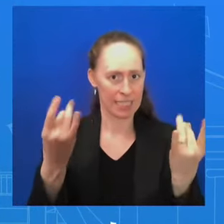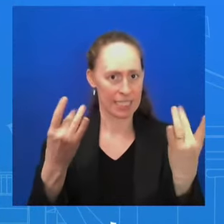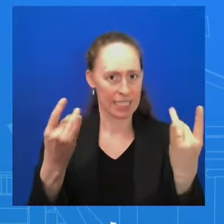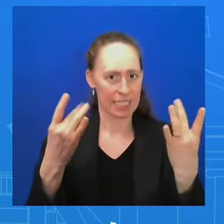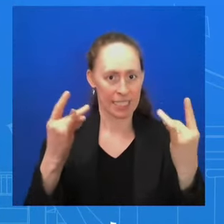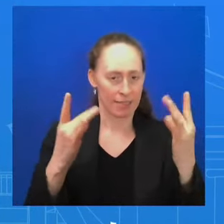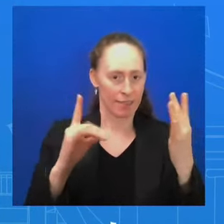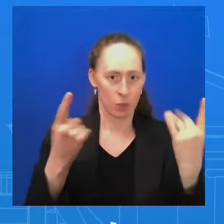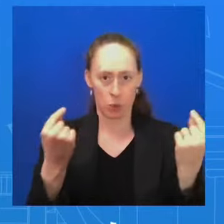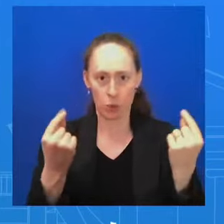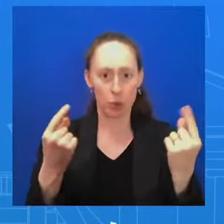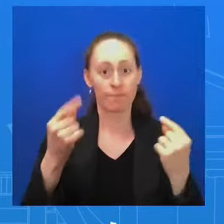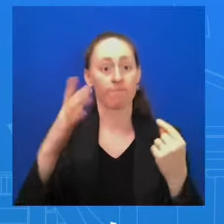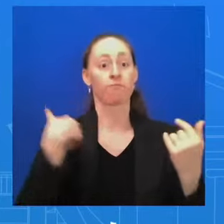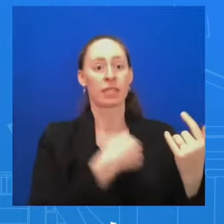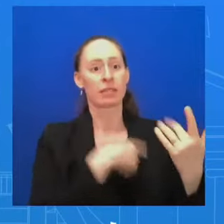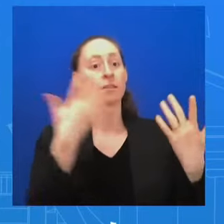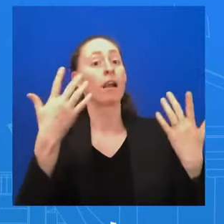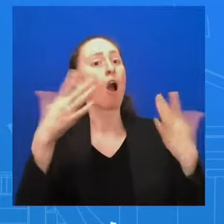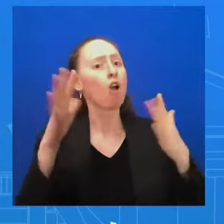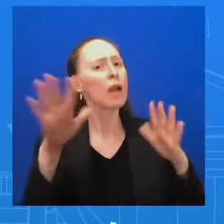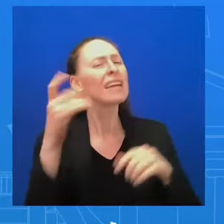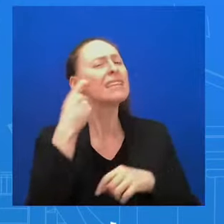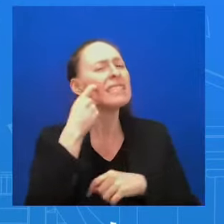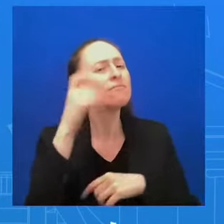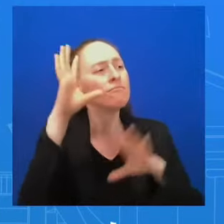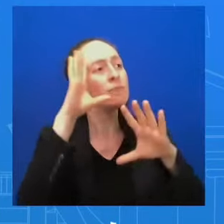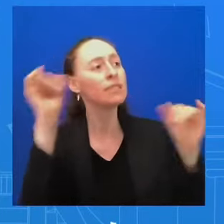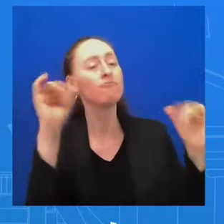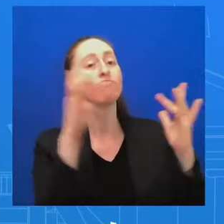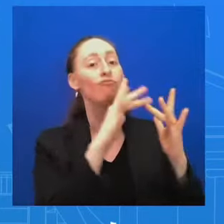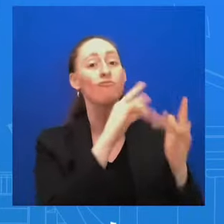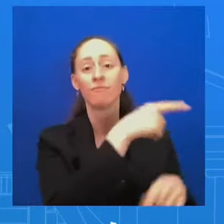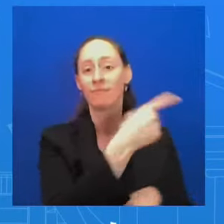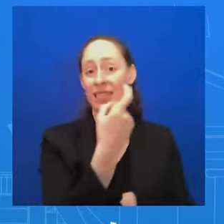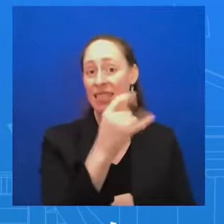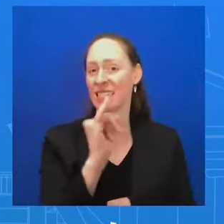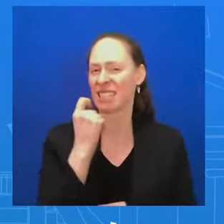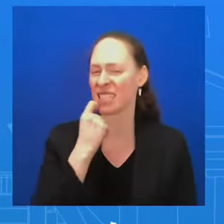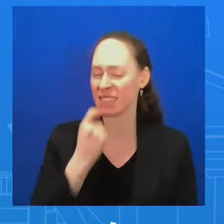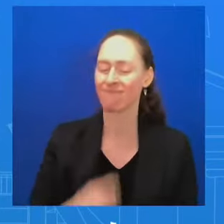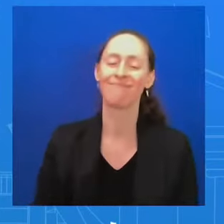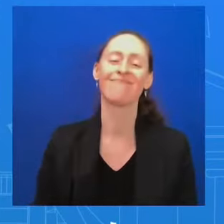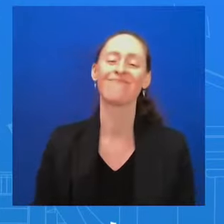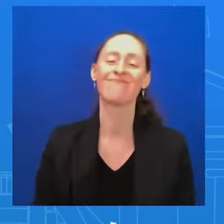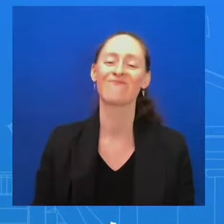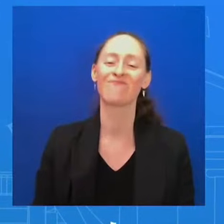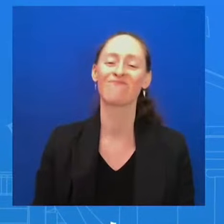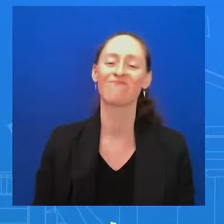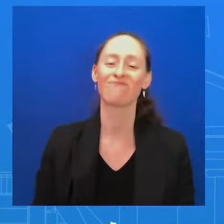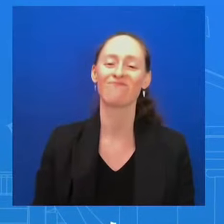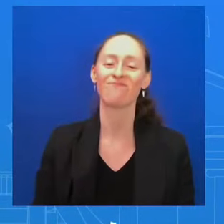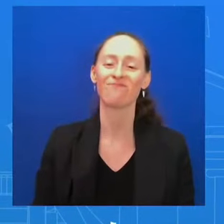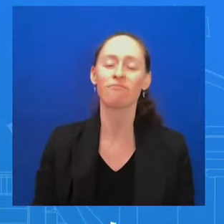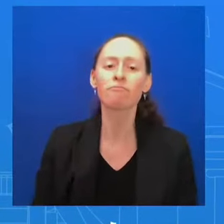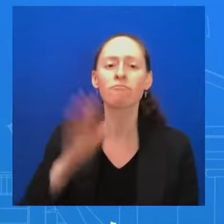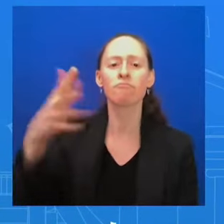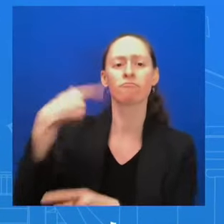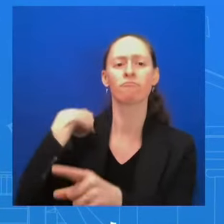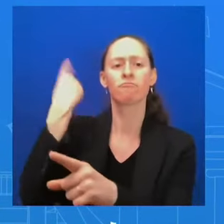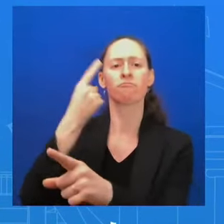lot to talk about there. Then on Ronda, I'm going to ask the Republicans. I did not think my answer was cool.